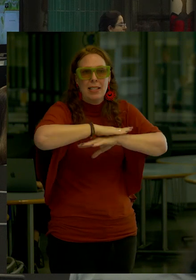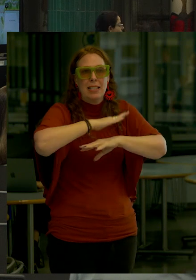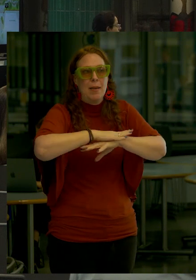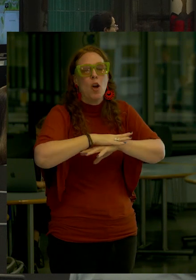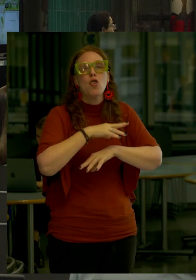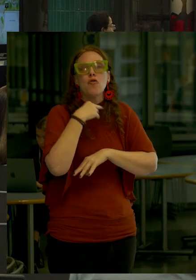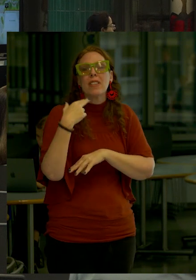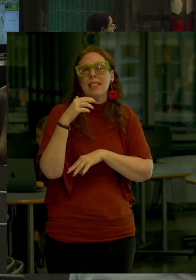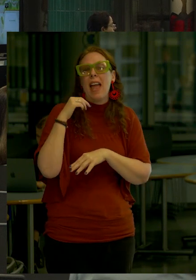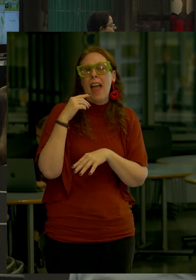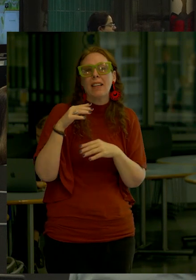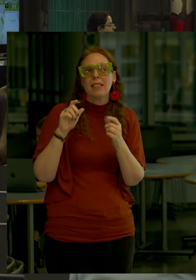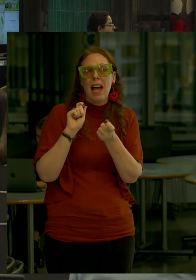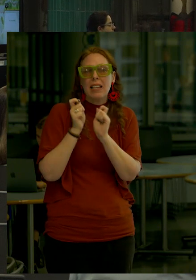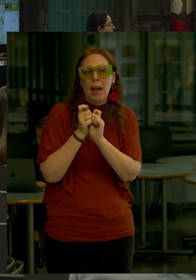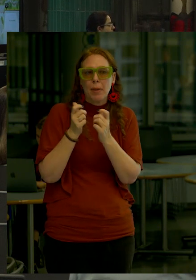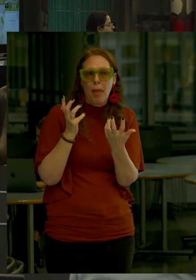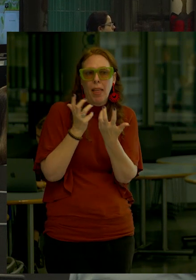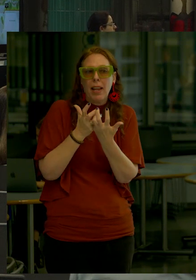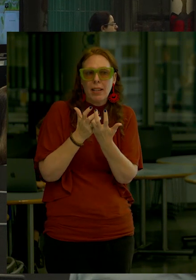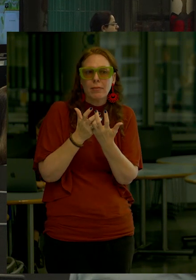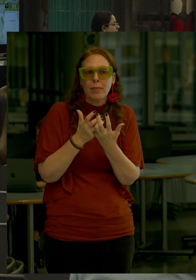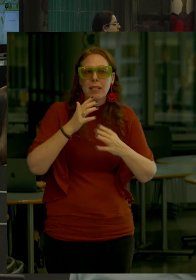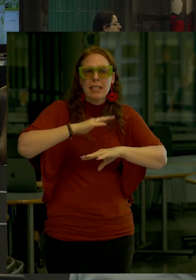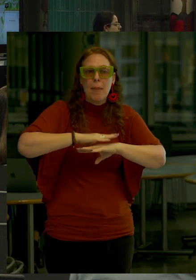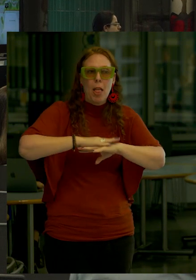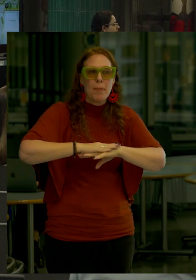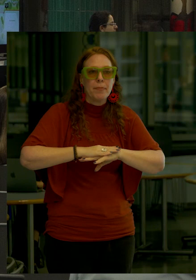adaptability table breakdown I can certainly talk about that